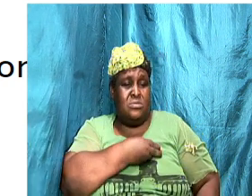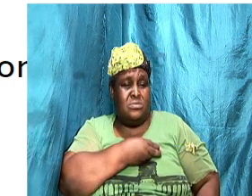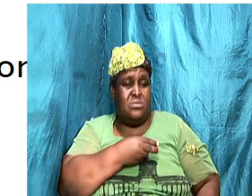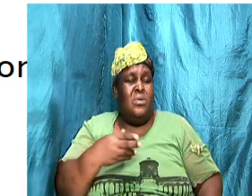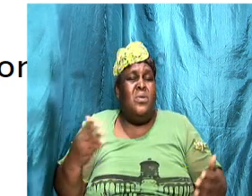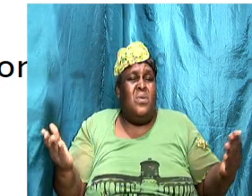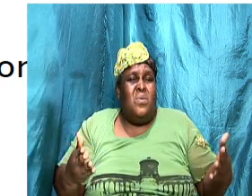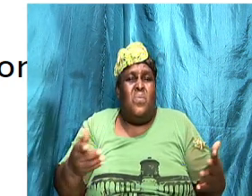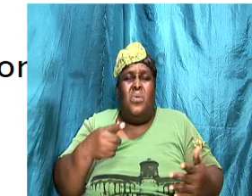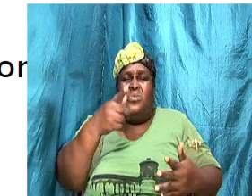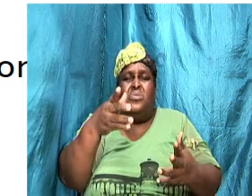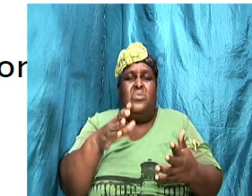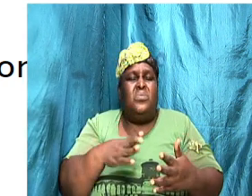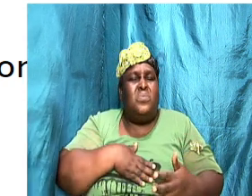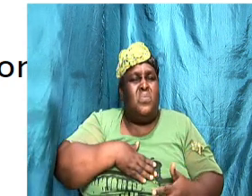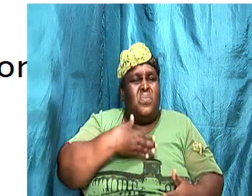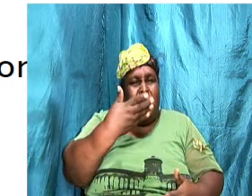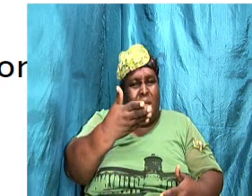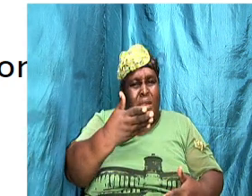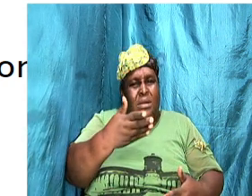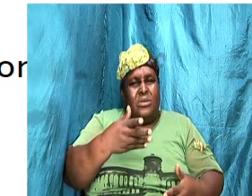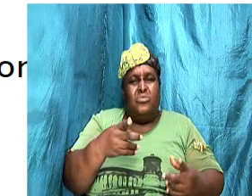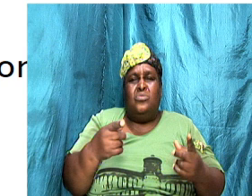your relationship are you willing to forgive